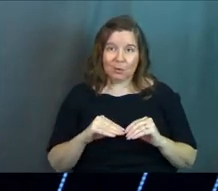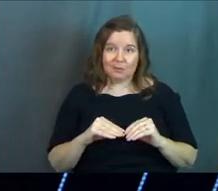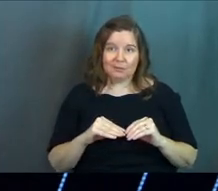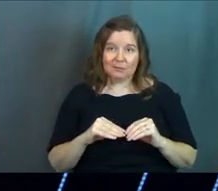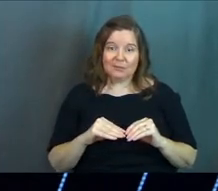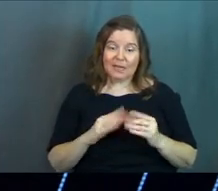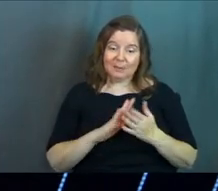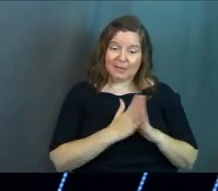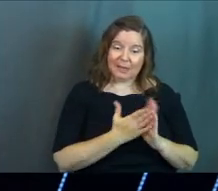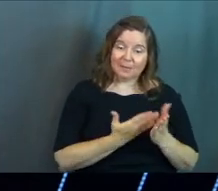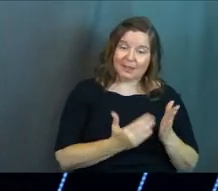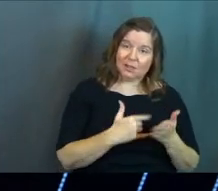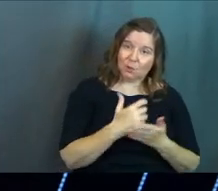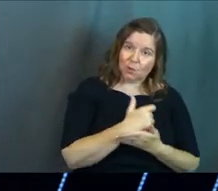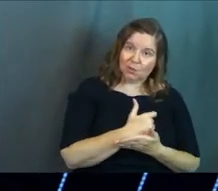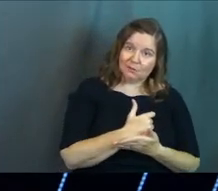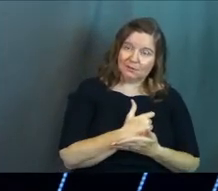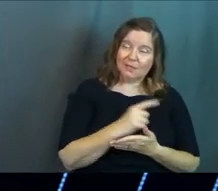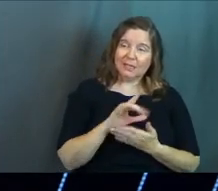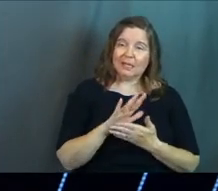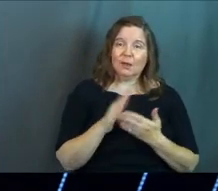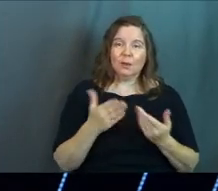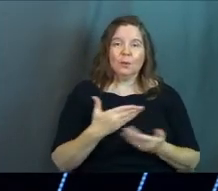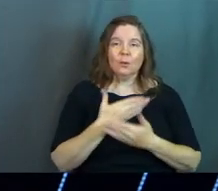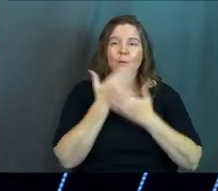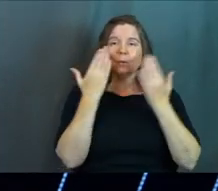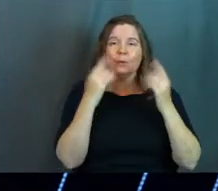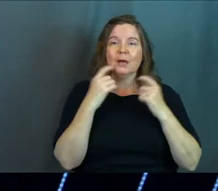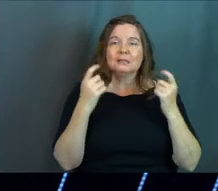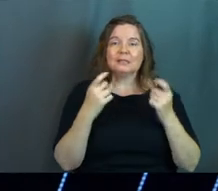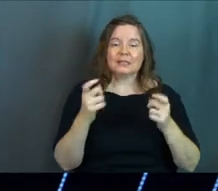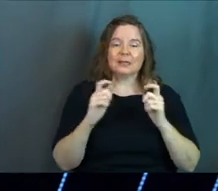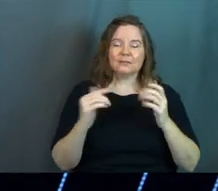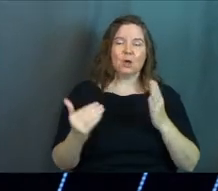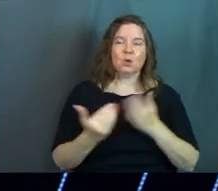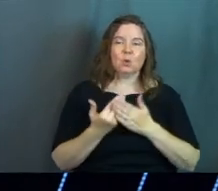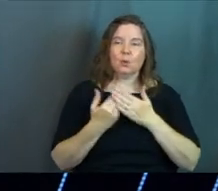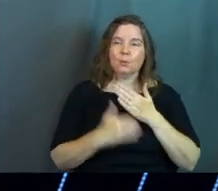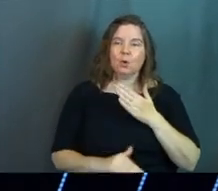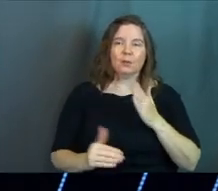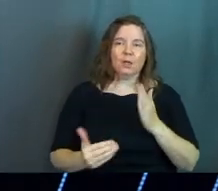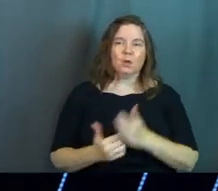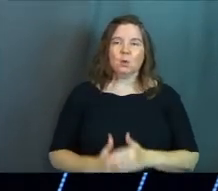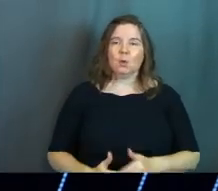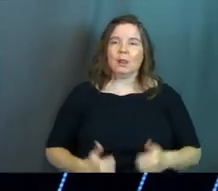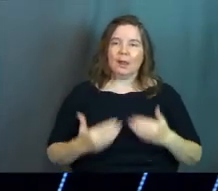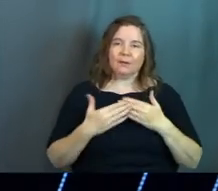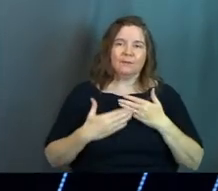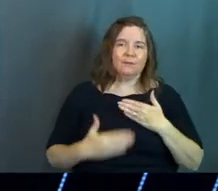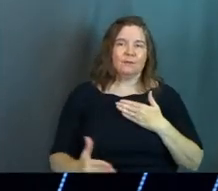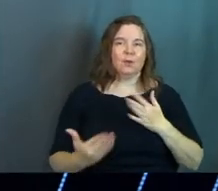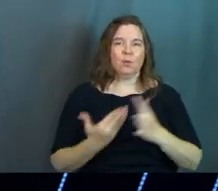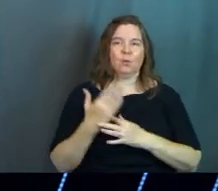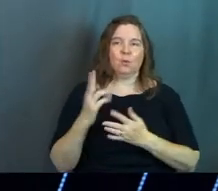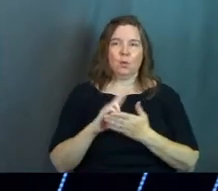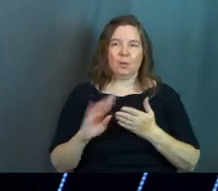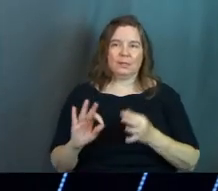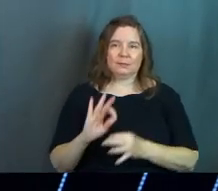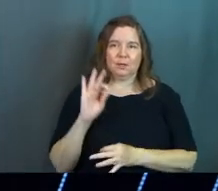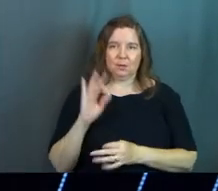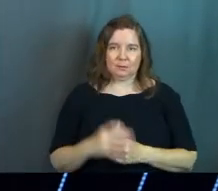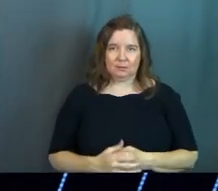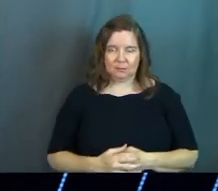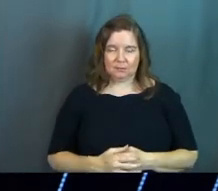It would be the thing that you earned. He washed away our sins, giving us a new birth and a new life through the Holy Spirit.